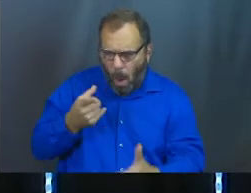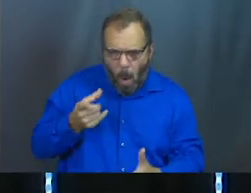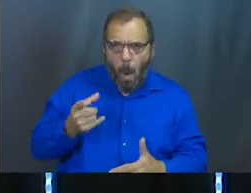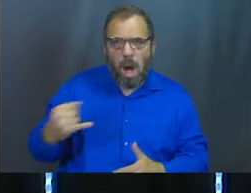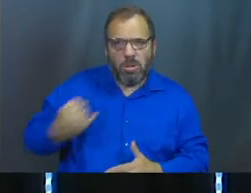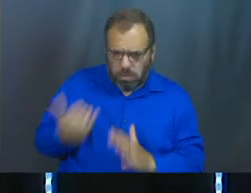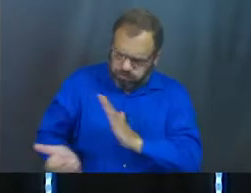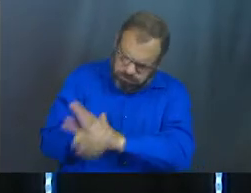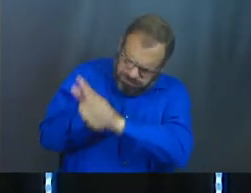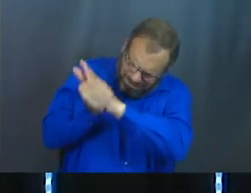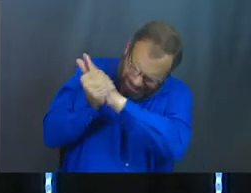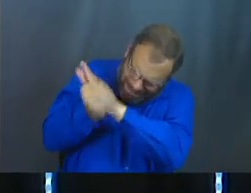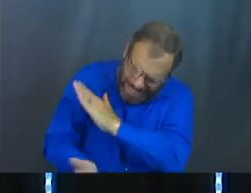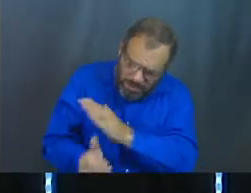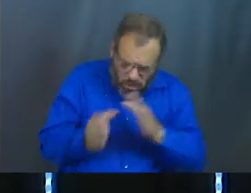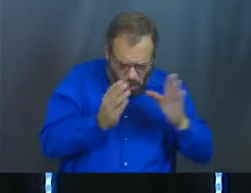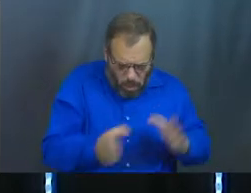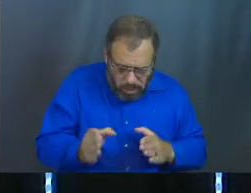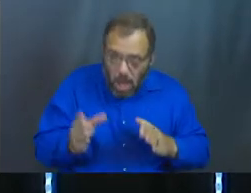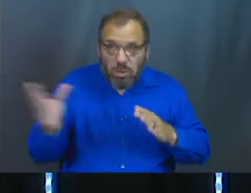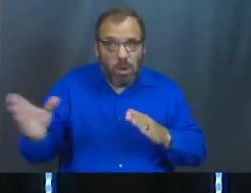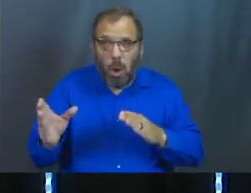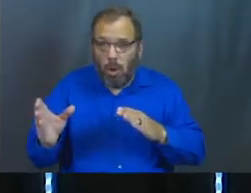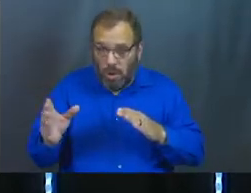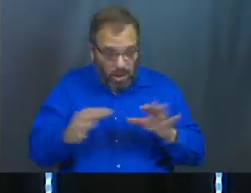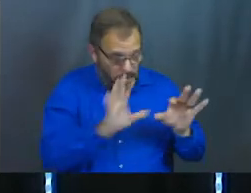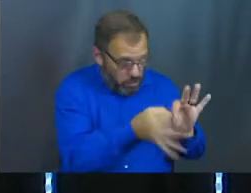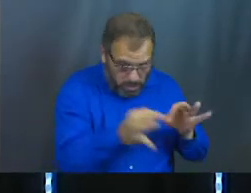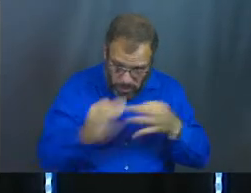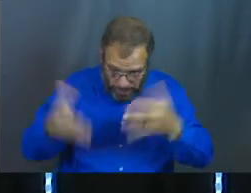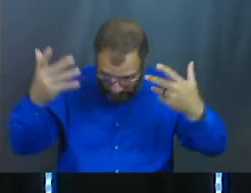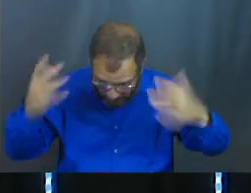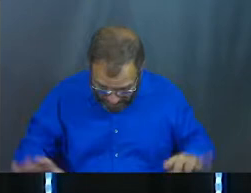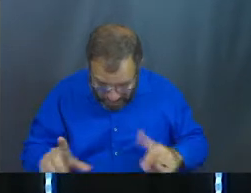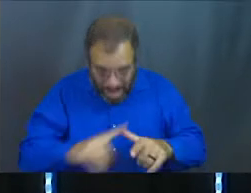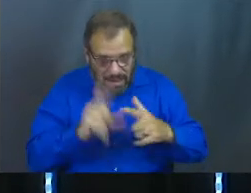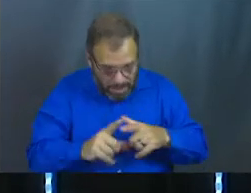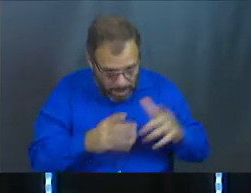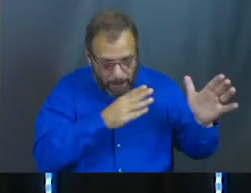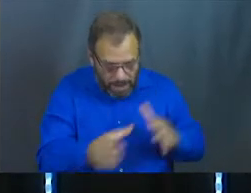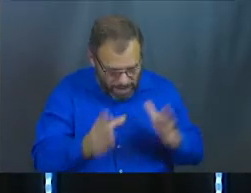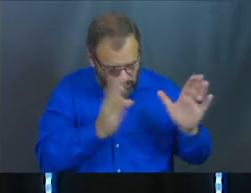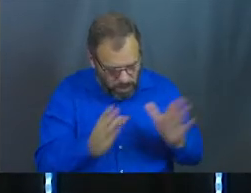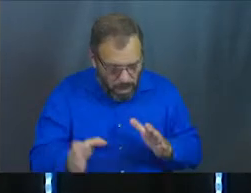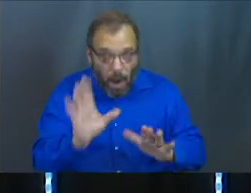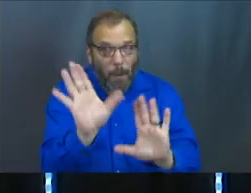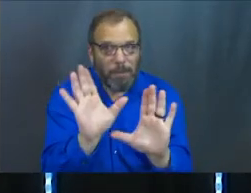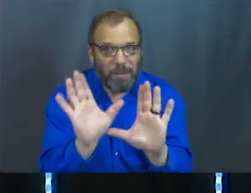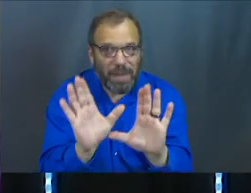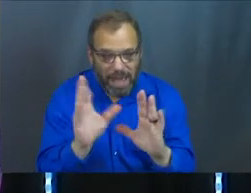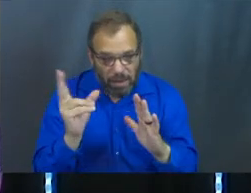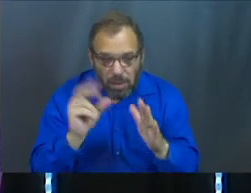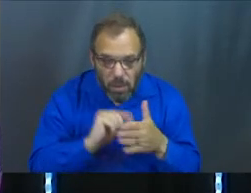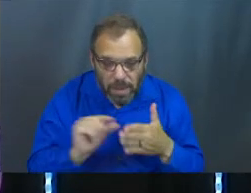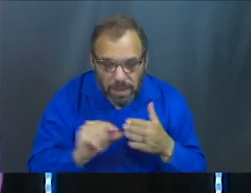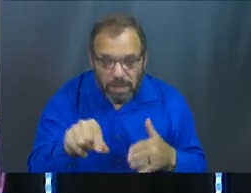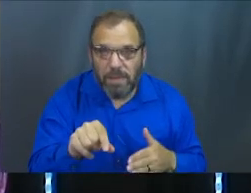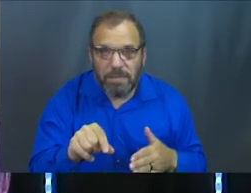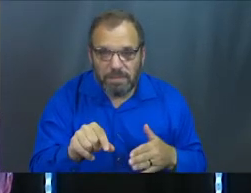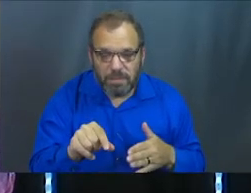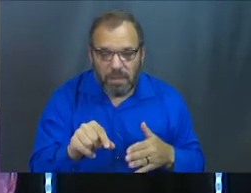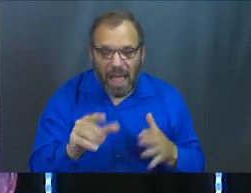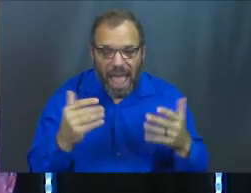guy organizationally. So he rolls right out of the interpretation and right into planning mode. And I love this. Look at the rest of what he says.